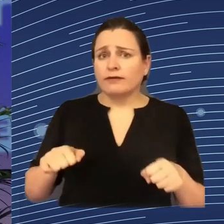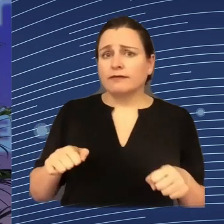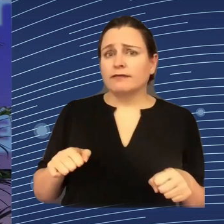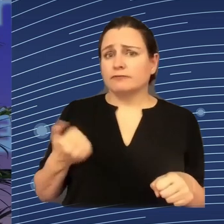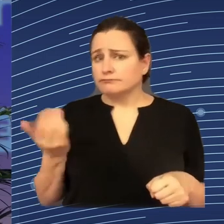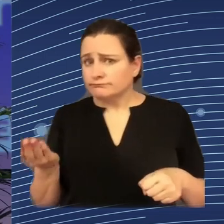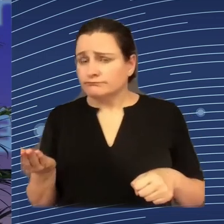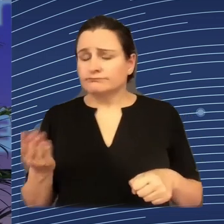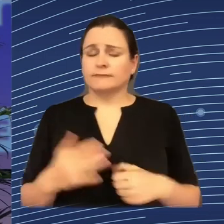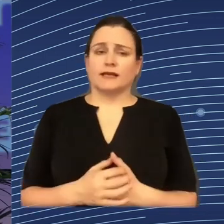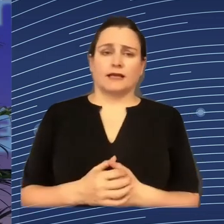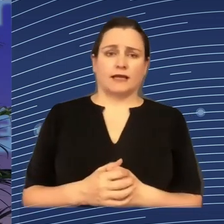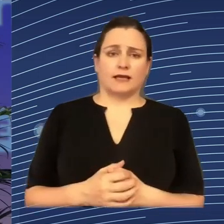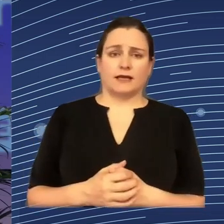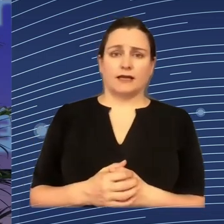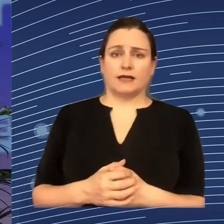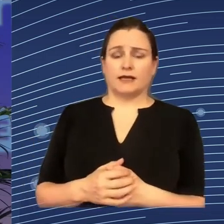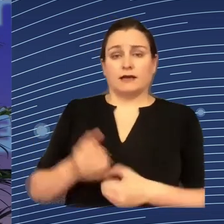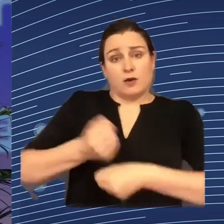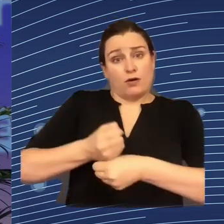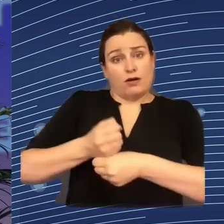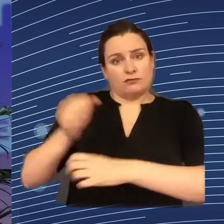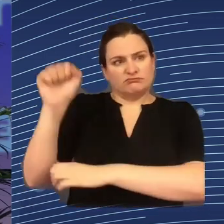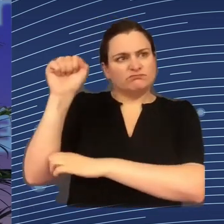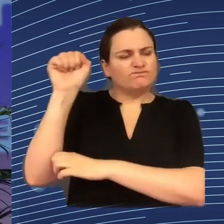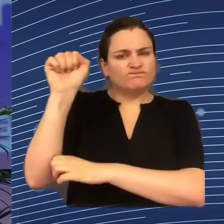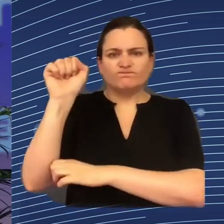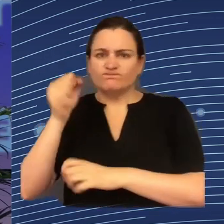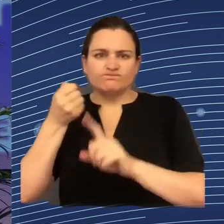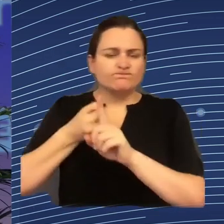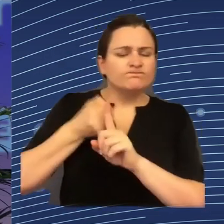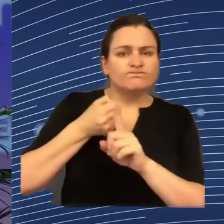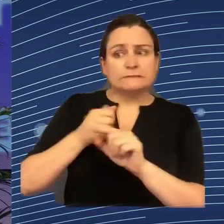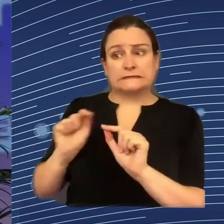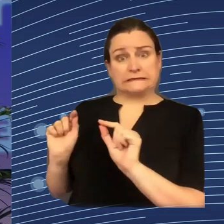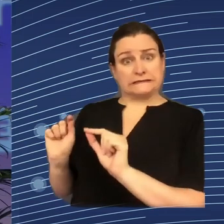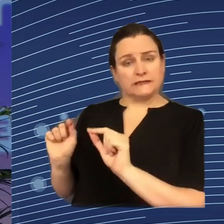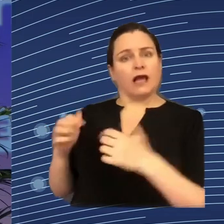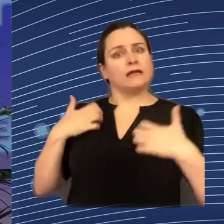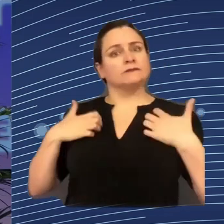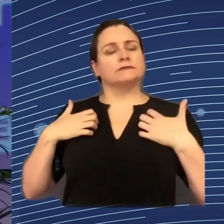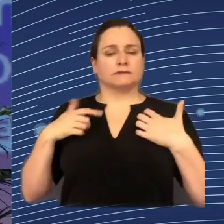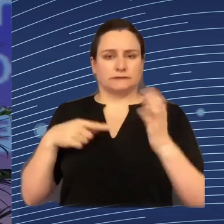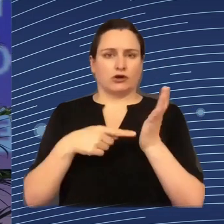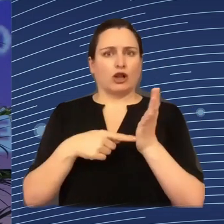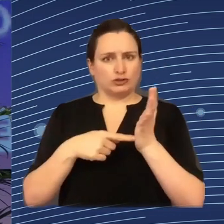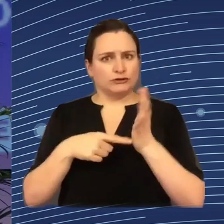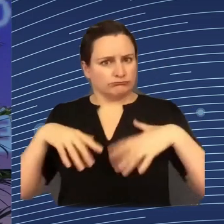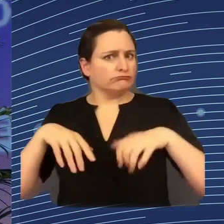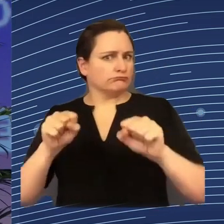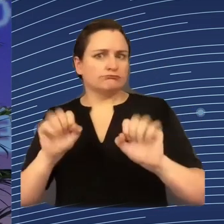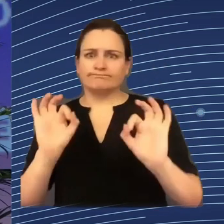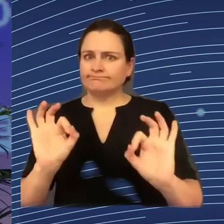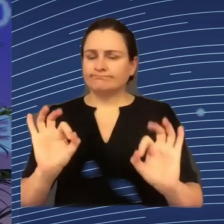that the trade unions see benefits in going forward with the technology. And on our side, we are